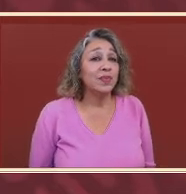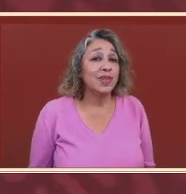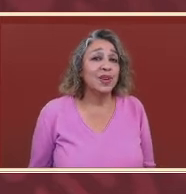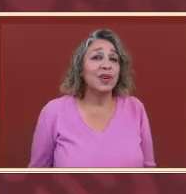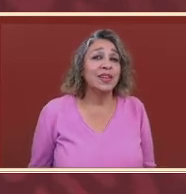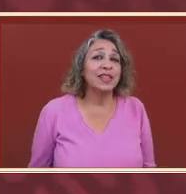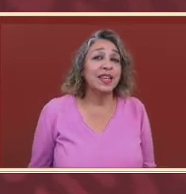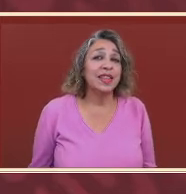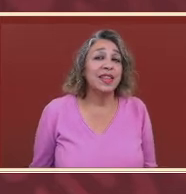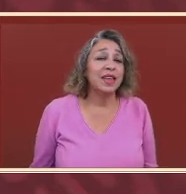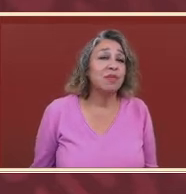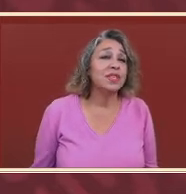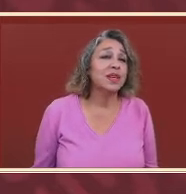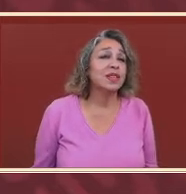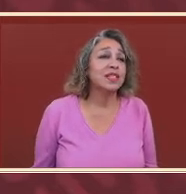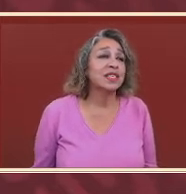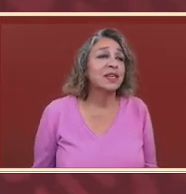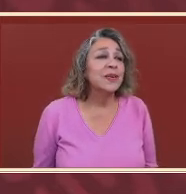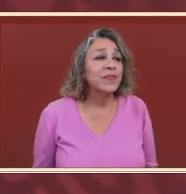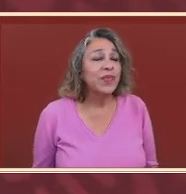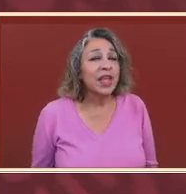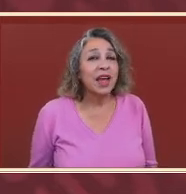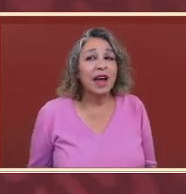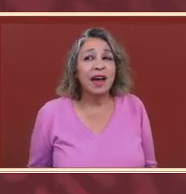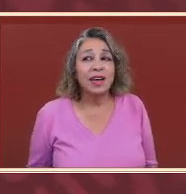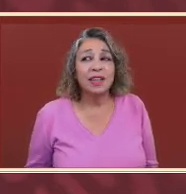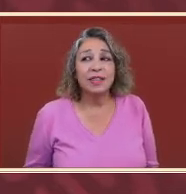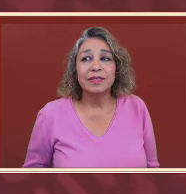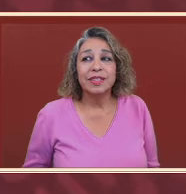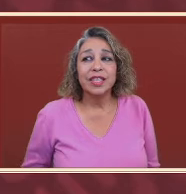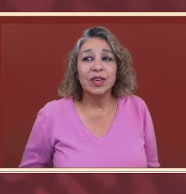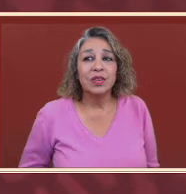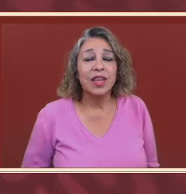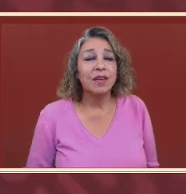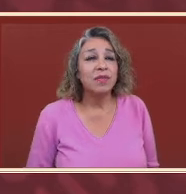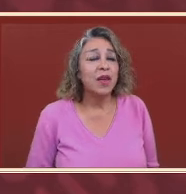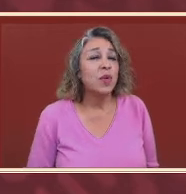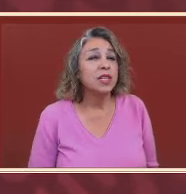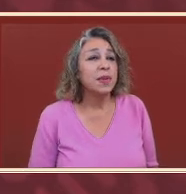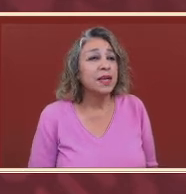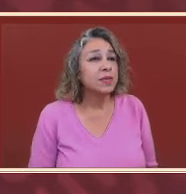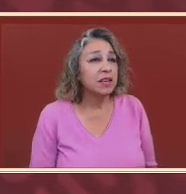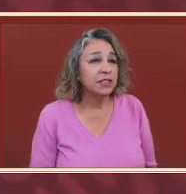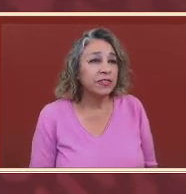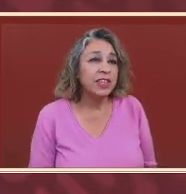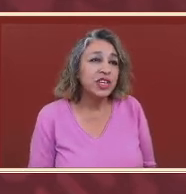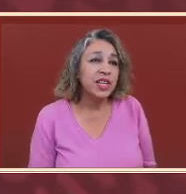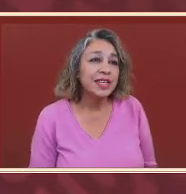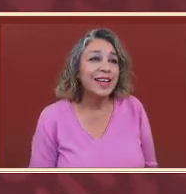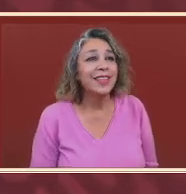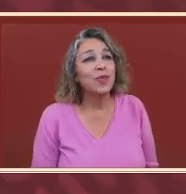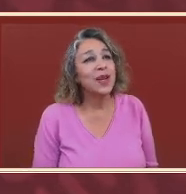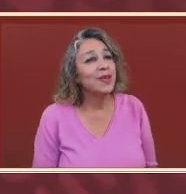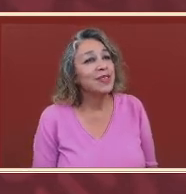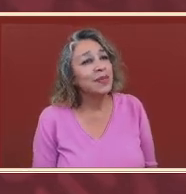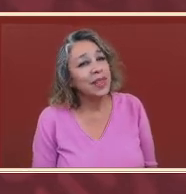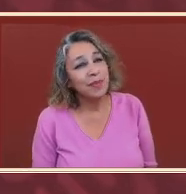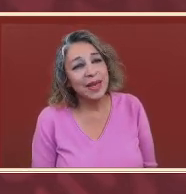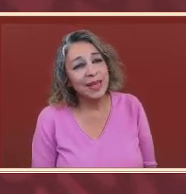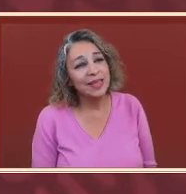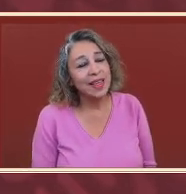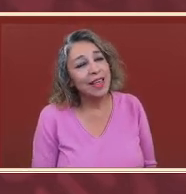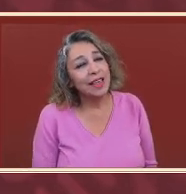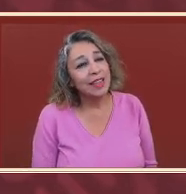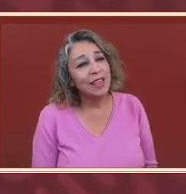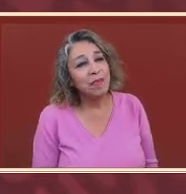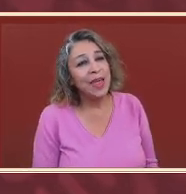start seeing the results. So they want to become self-sufficient. And they want to use some of